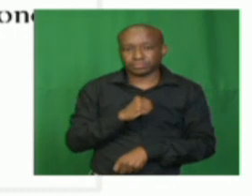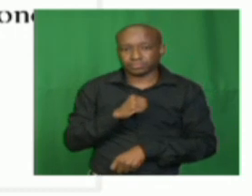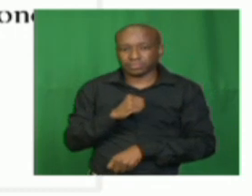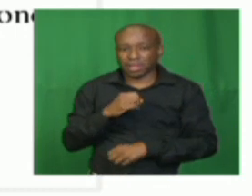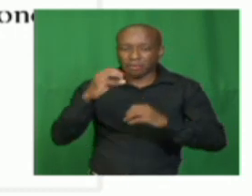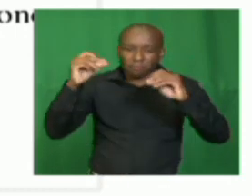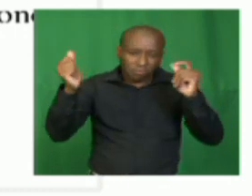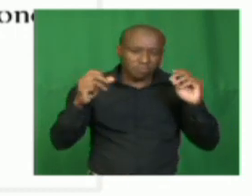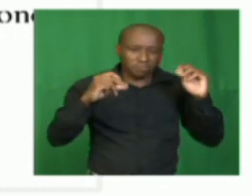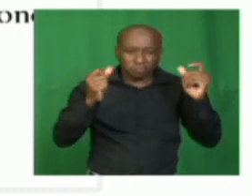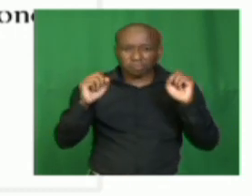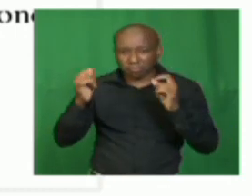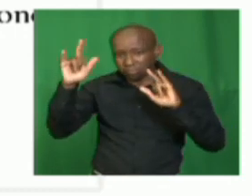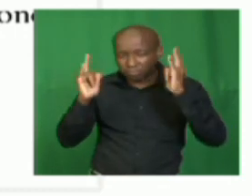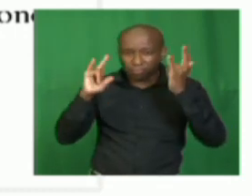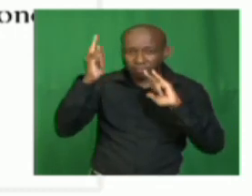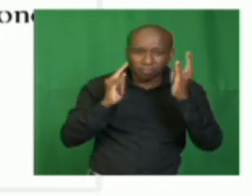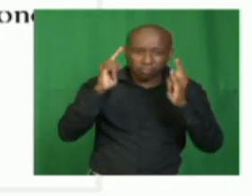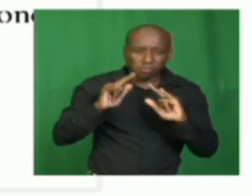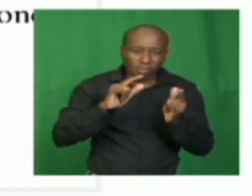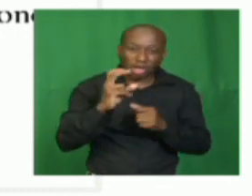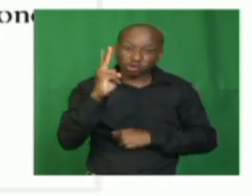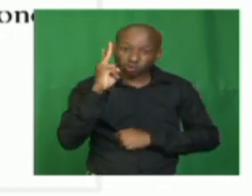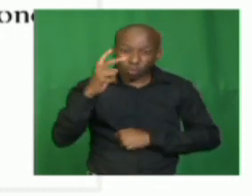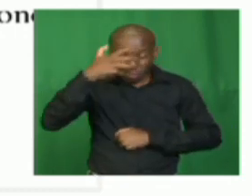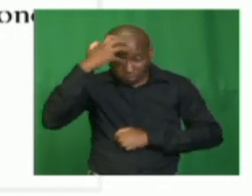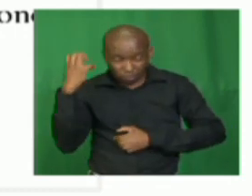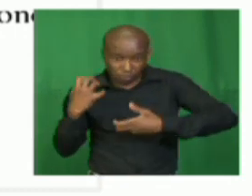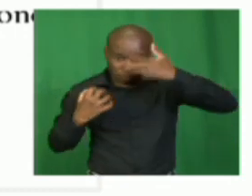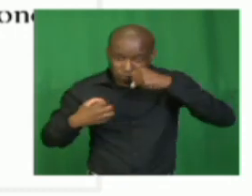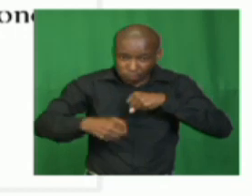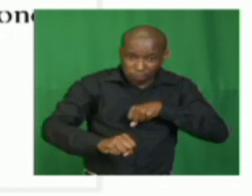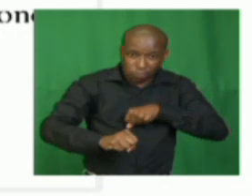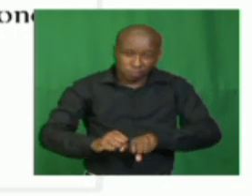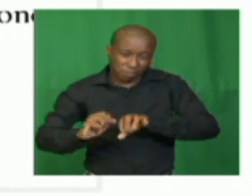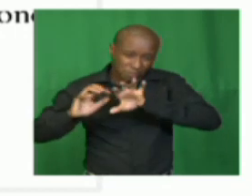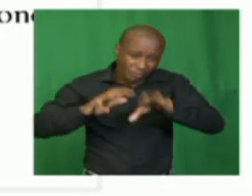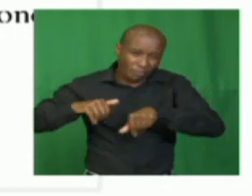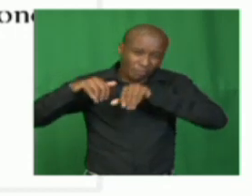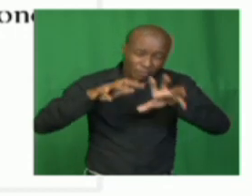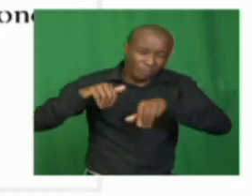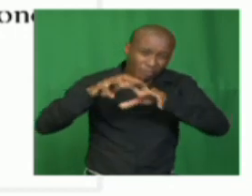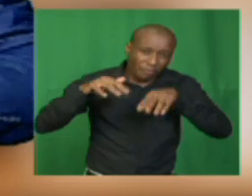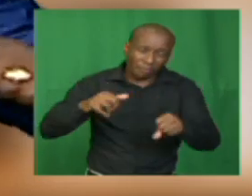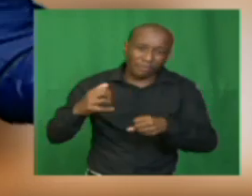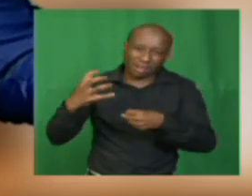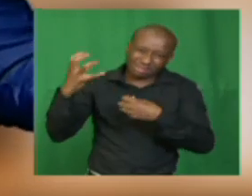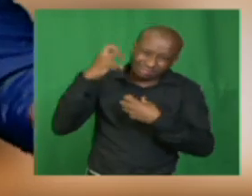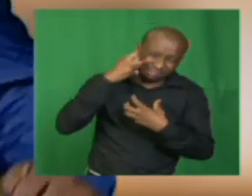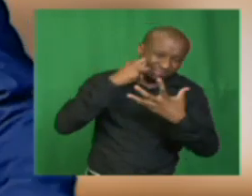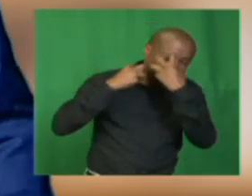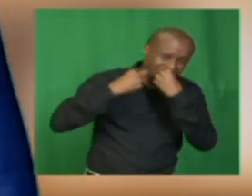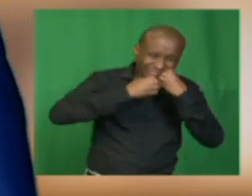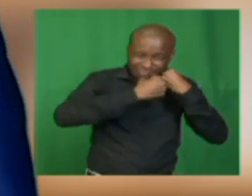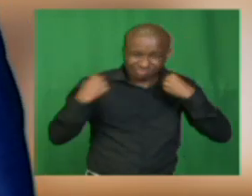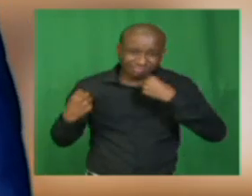around the place, two lions sprang on him, tore him